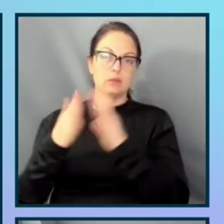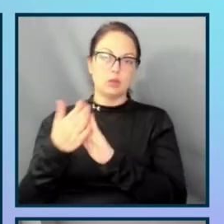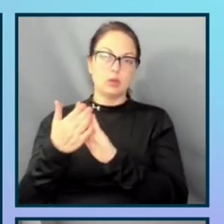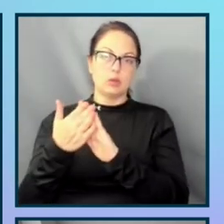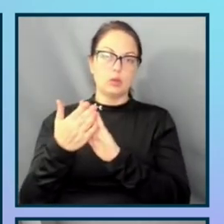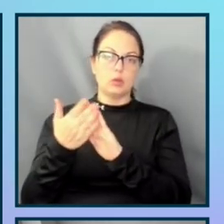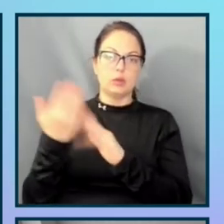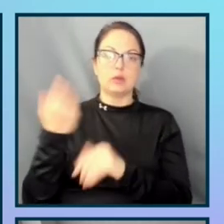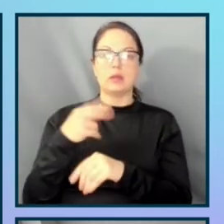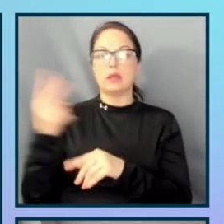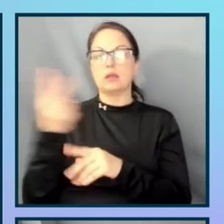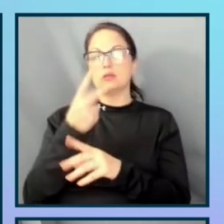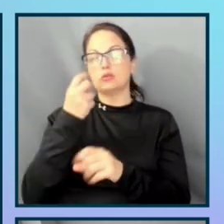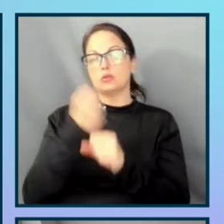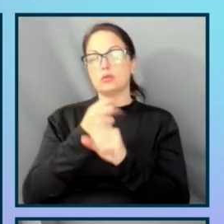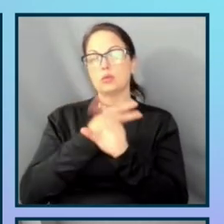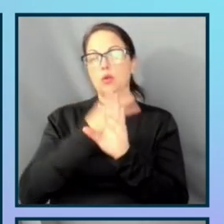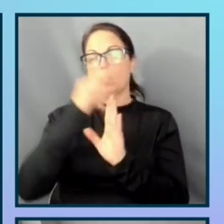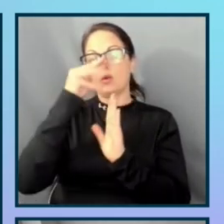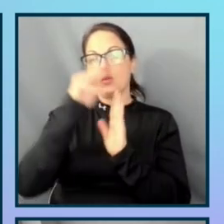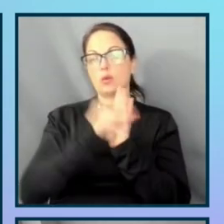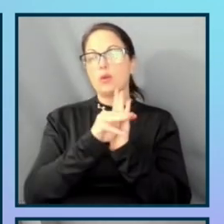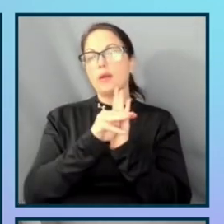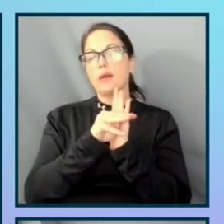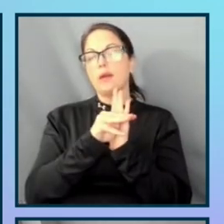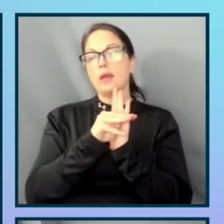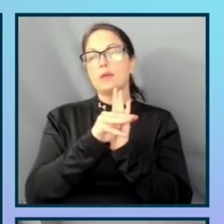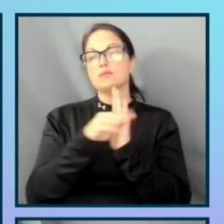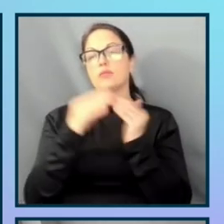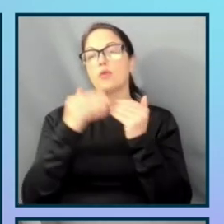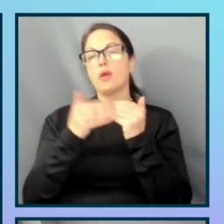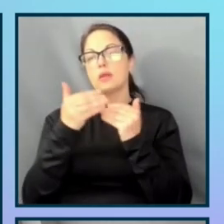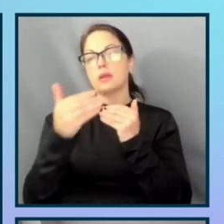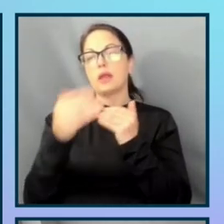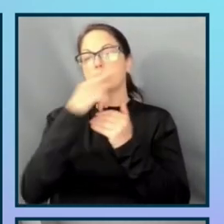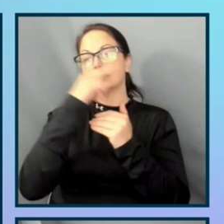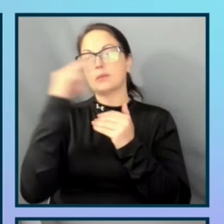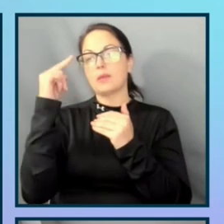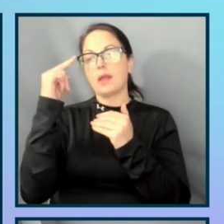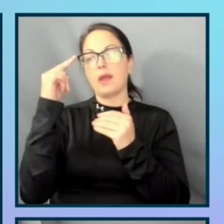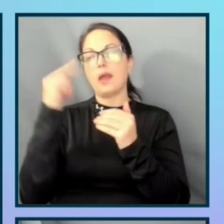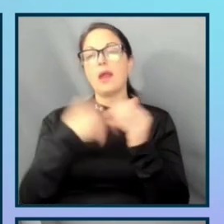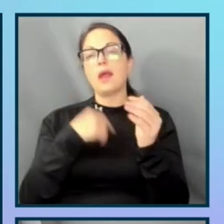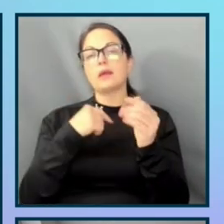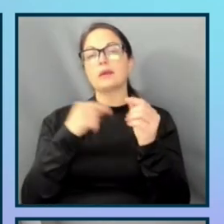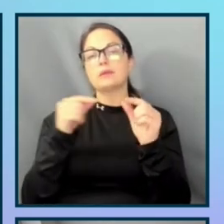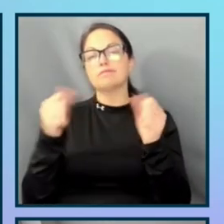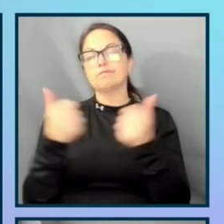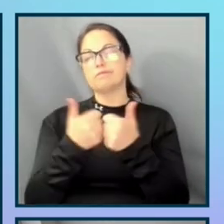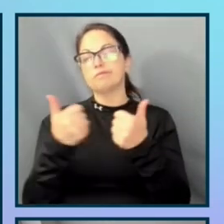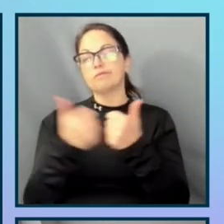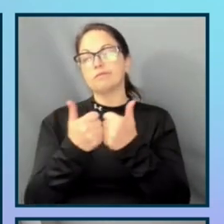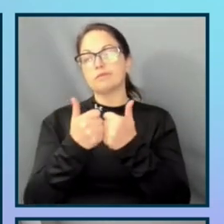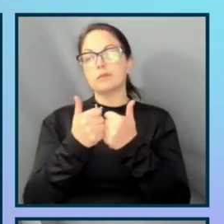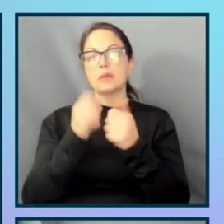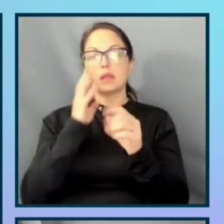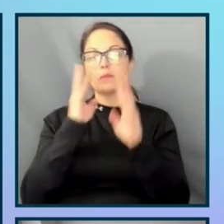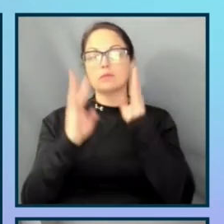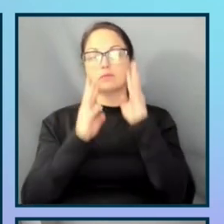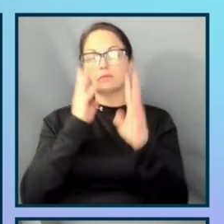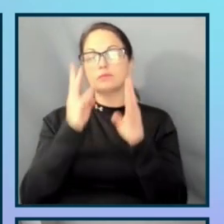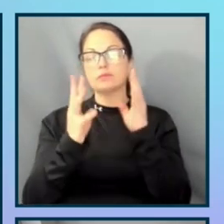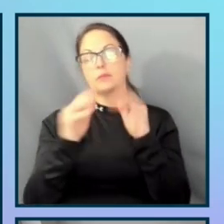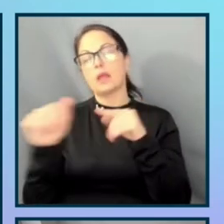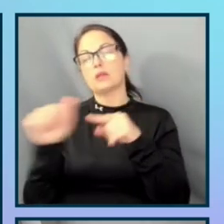program aims to equip the next generation of Black gaming creators with partnership, status, mentorship, training on the platform, and more.